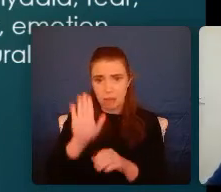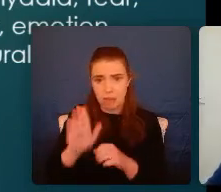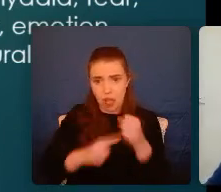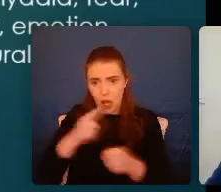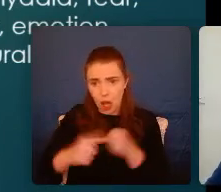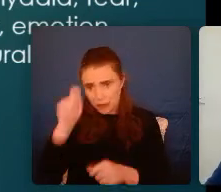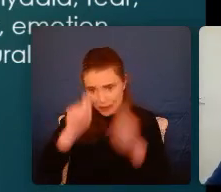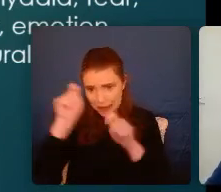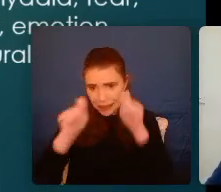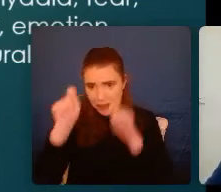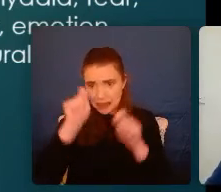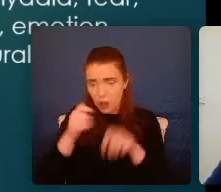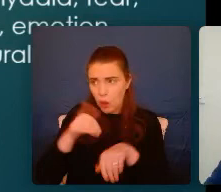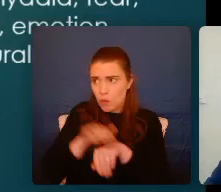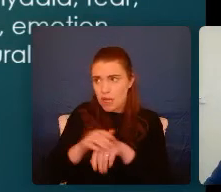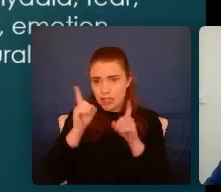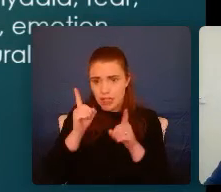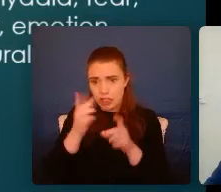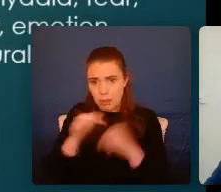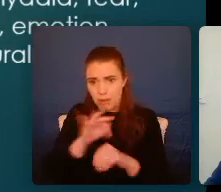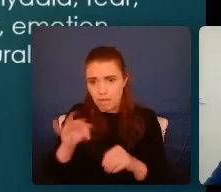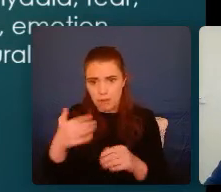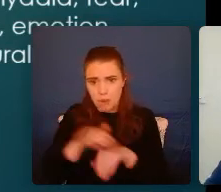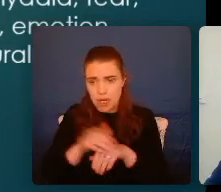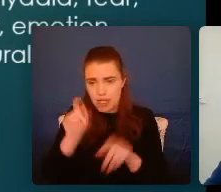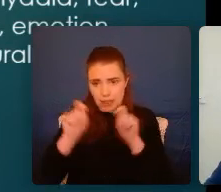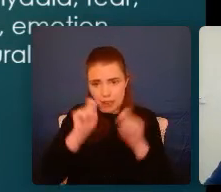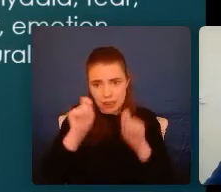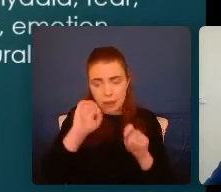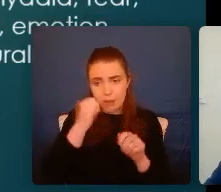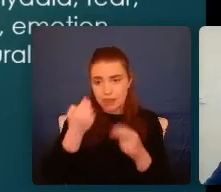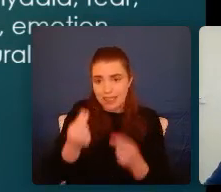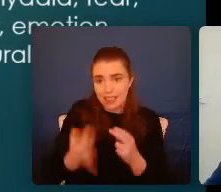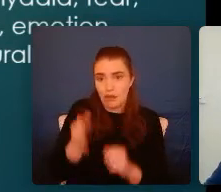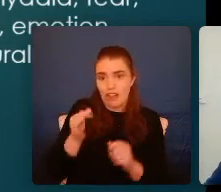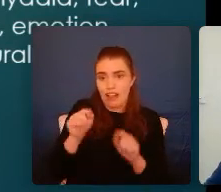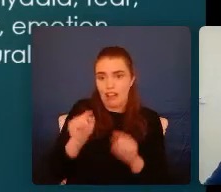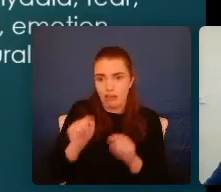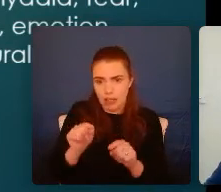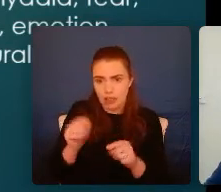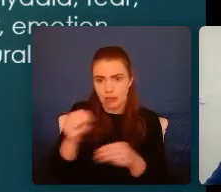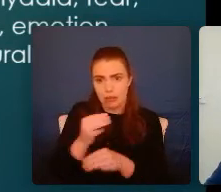anticipate where this might come from, because I need to find this threat to be able to keep myself safe.